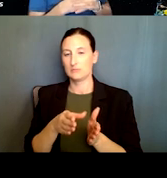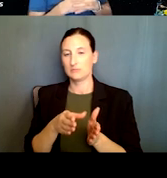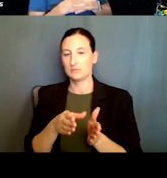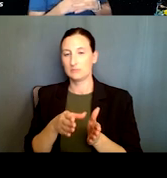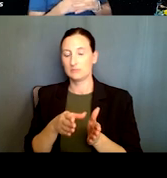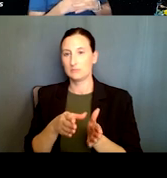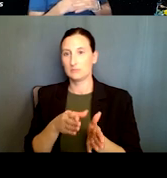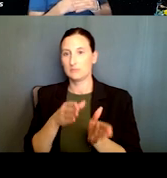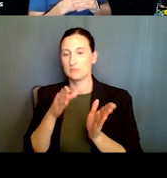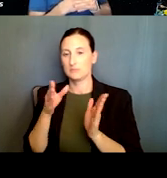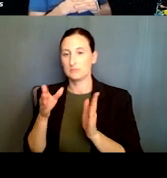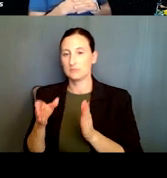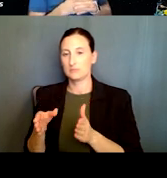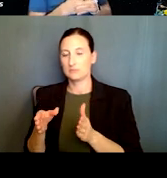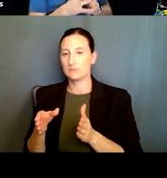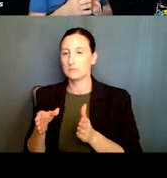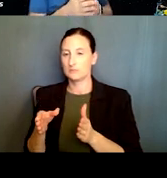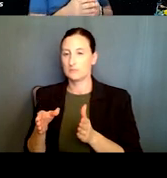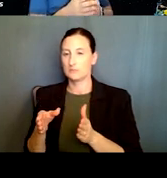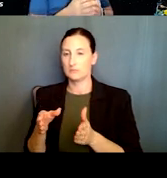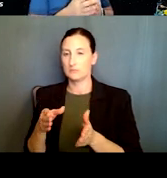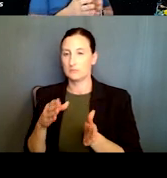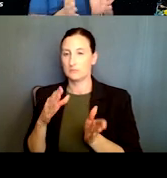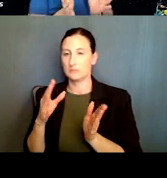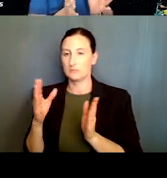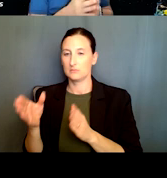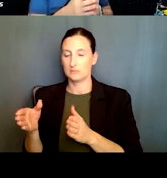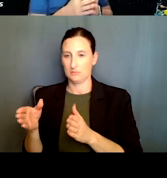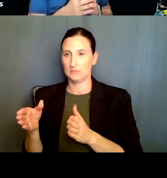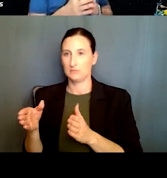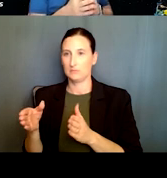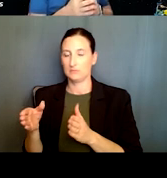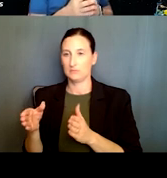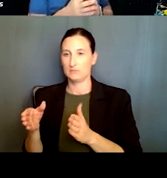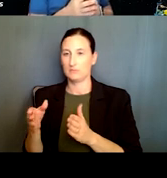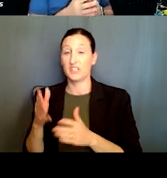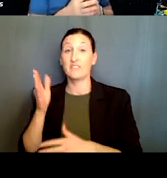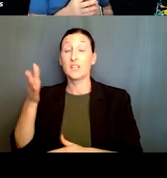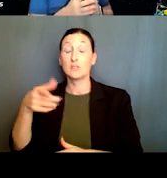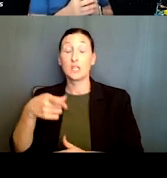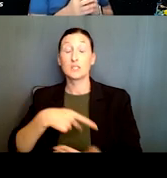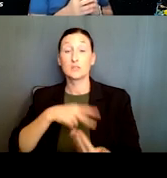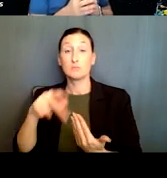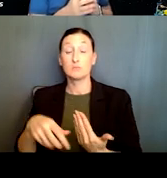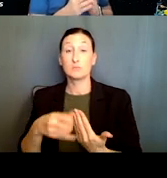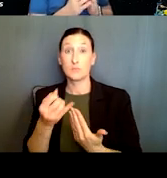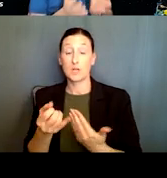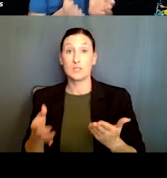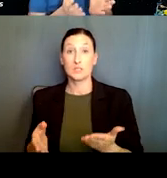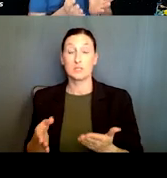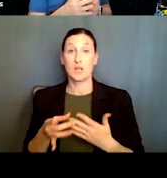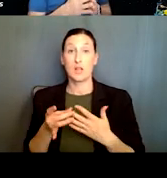Um, and, uh, eventually, uh, this, uh, this project led to, um, uh,